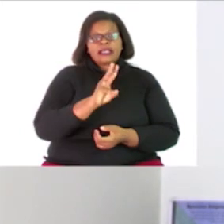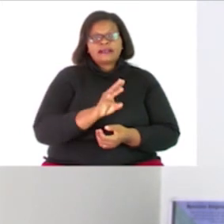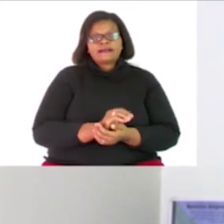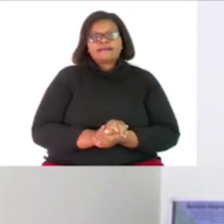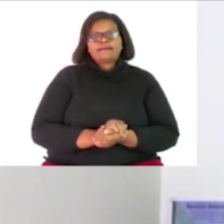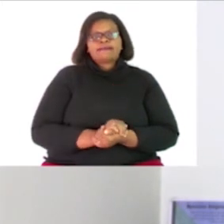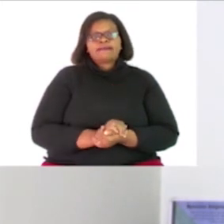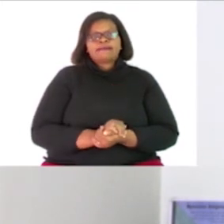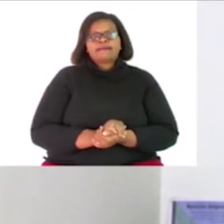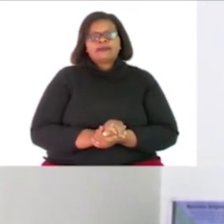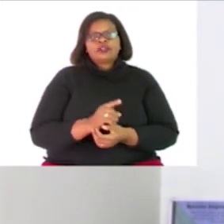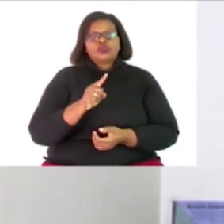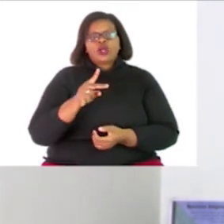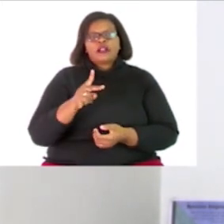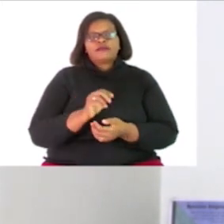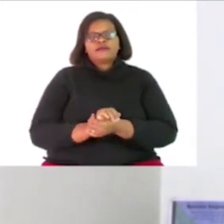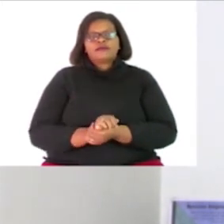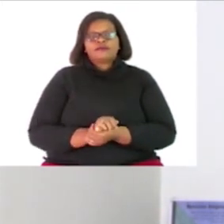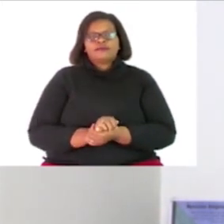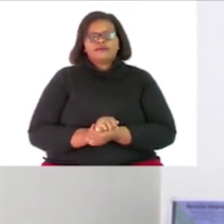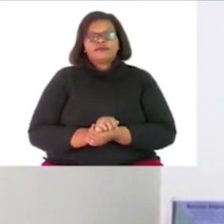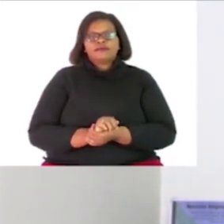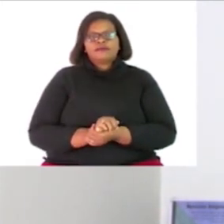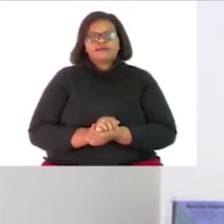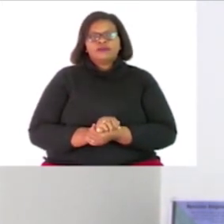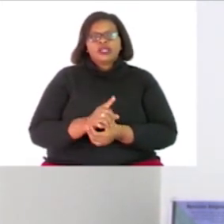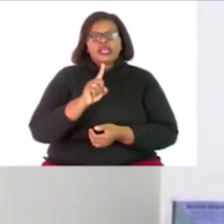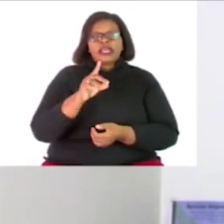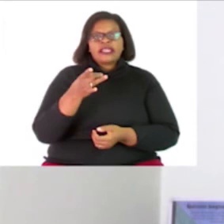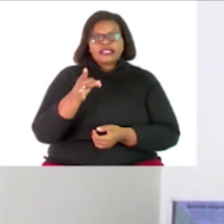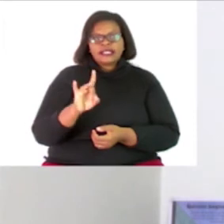twelve eighteen